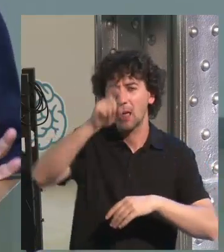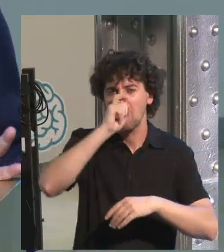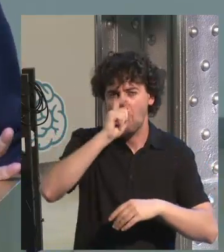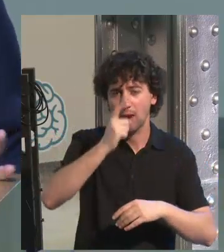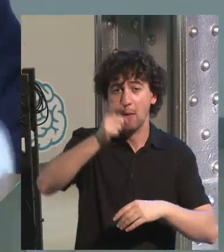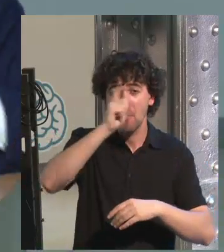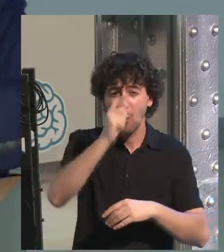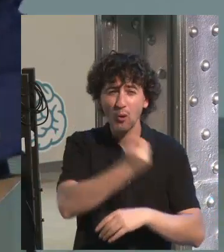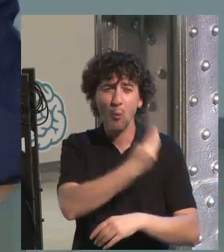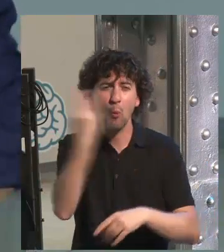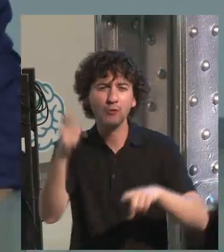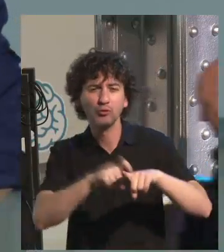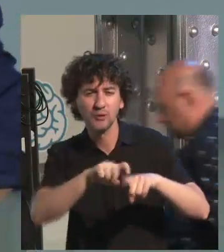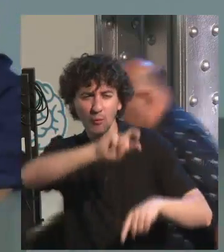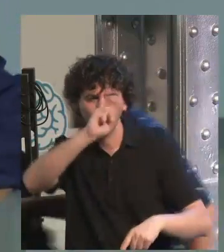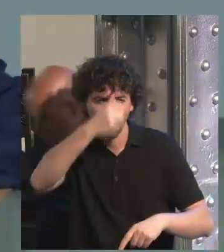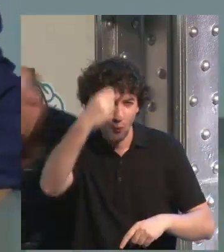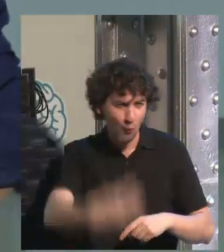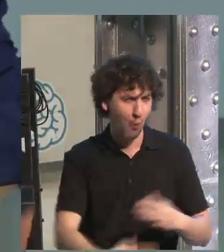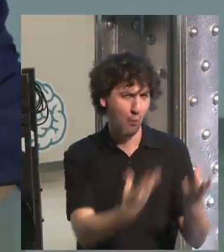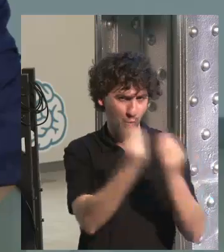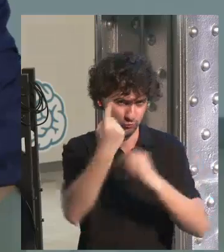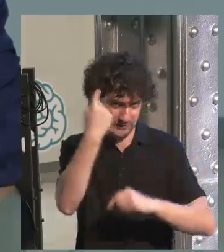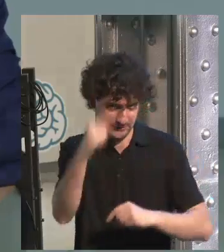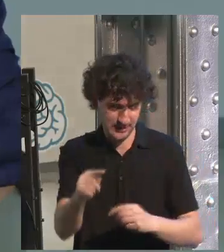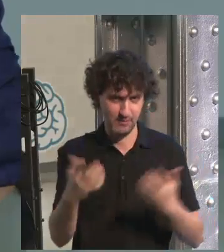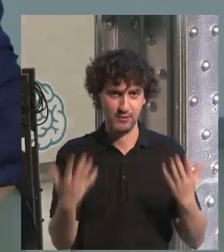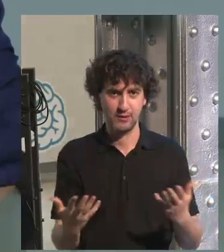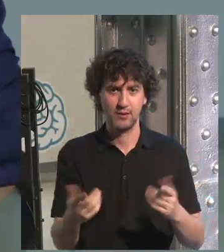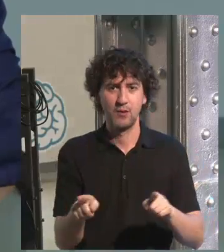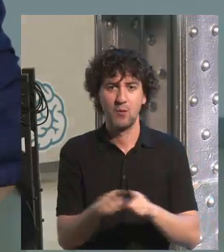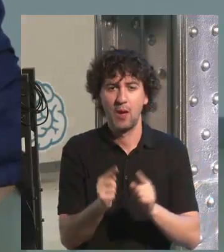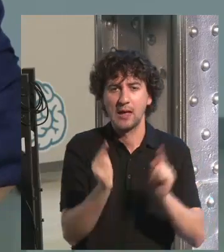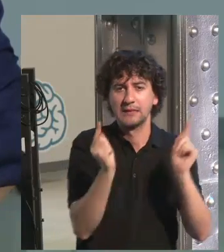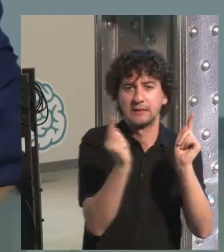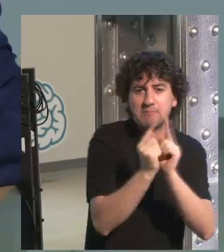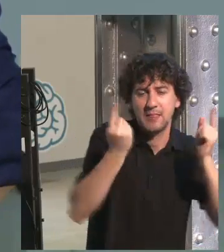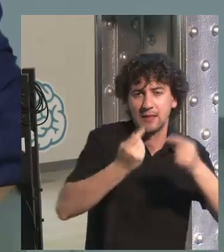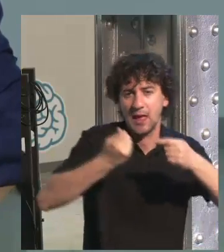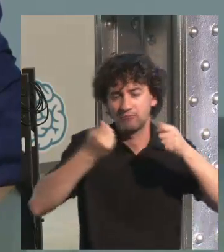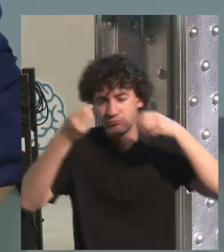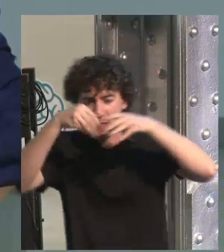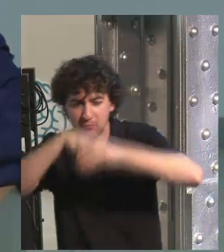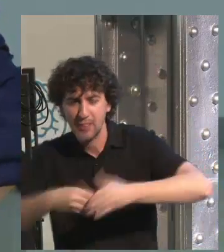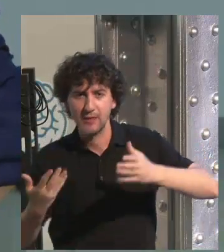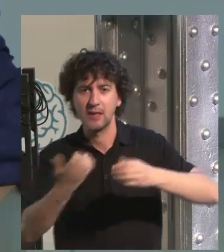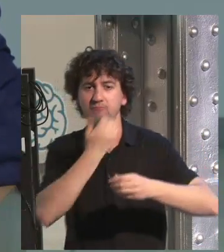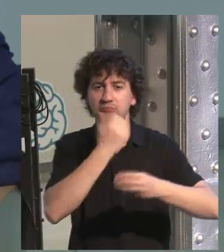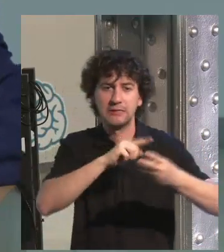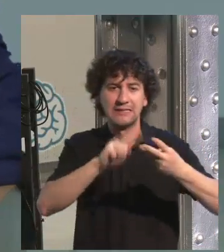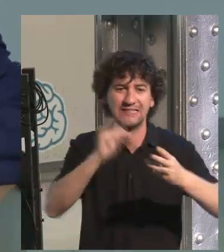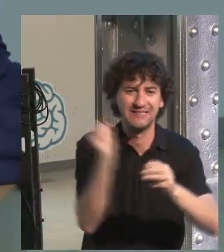to the memory and mentioning how many kinds of memories we have. I want to go to their explicit, implicit,